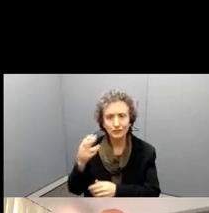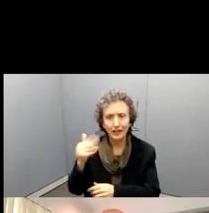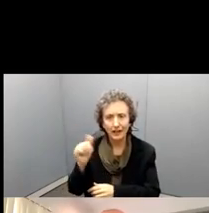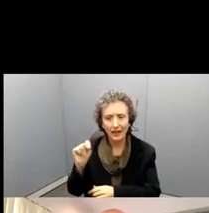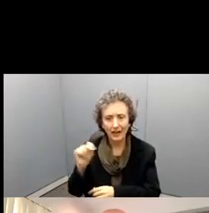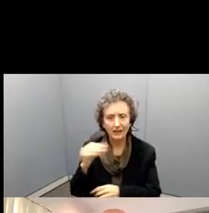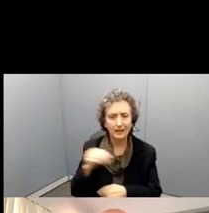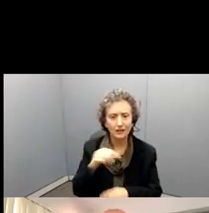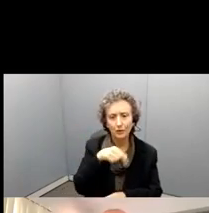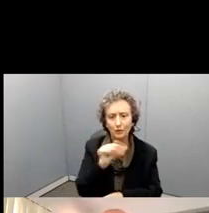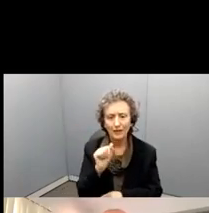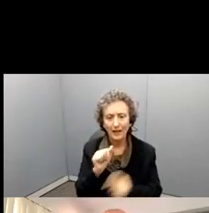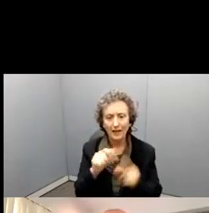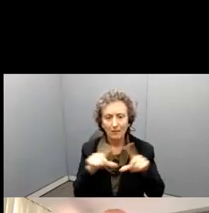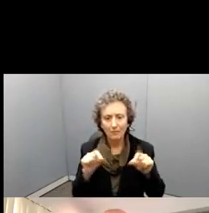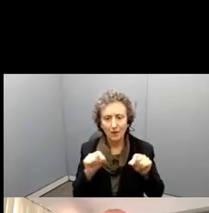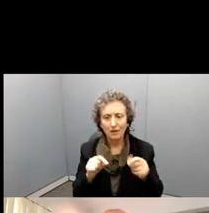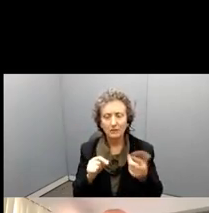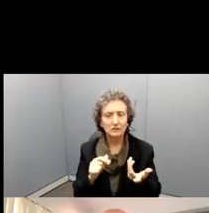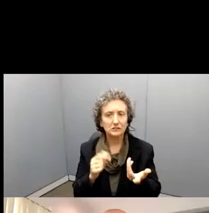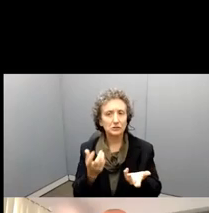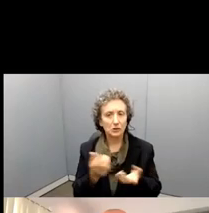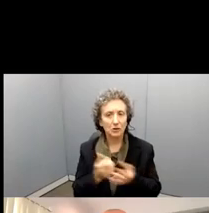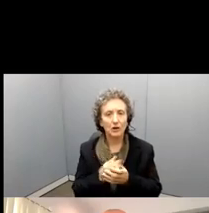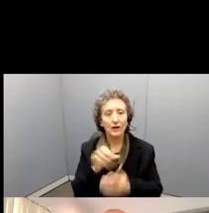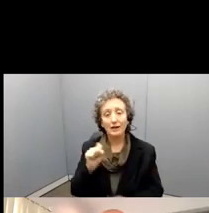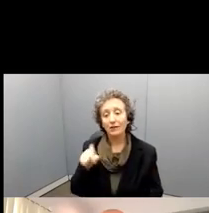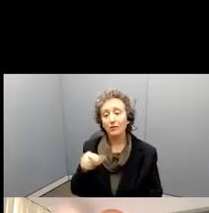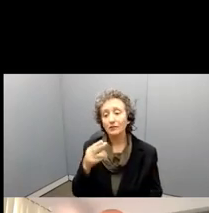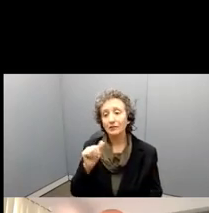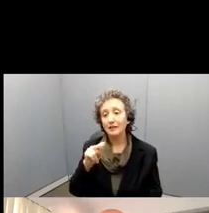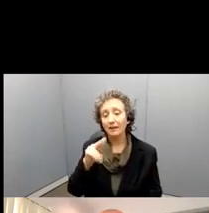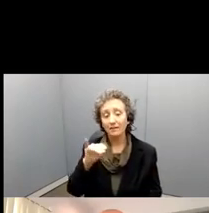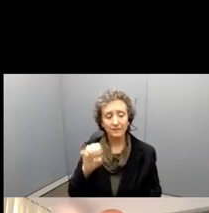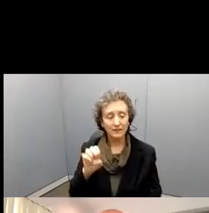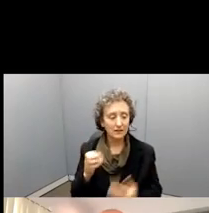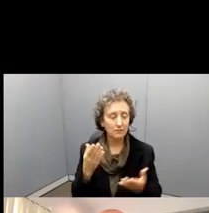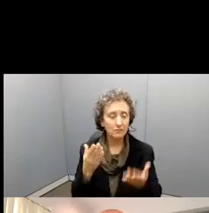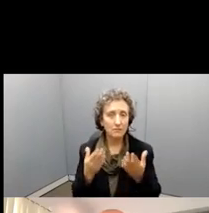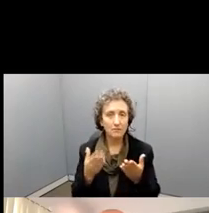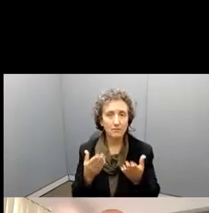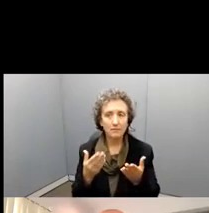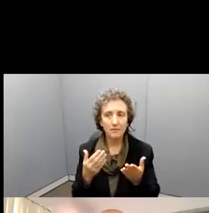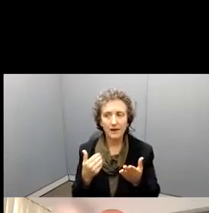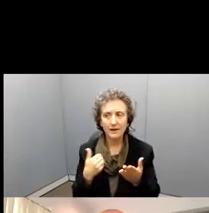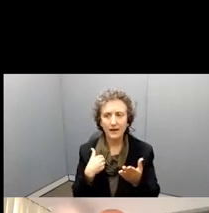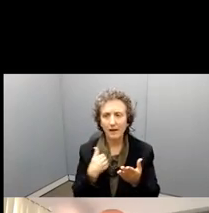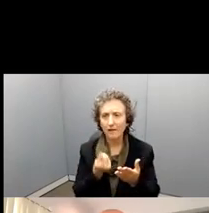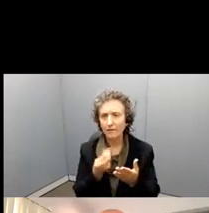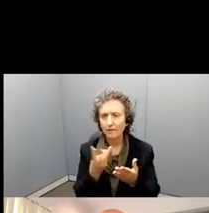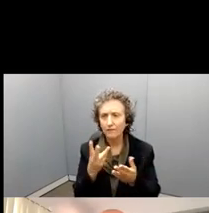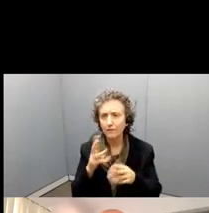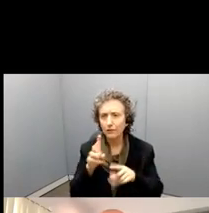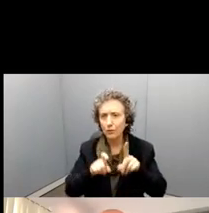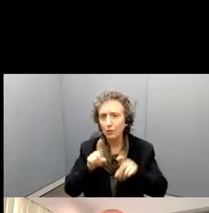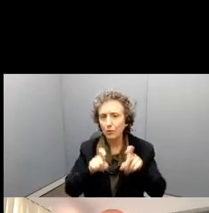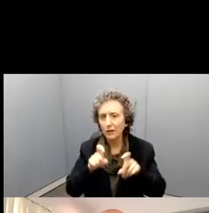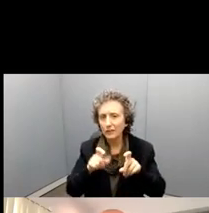too. And I know that Stephanie may have some, can, you know, may have a couple of questions that she may be